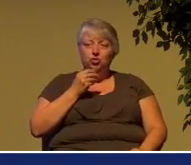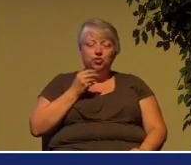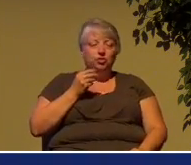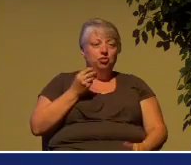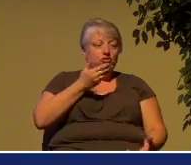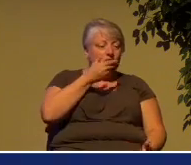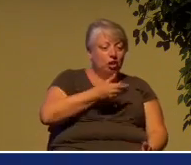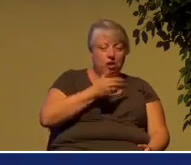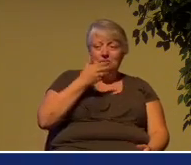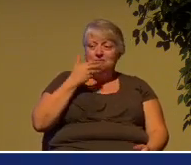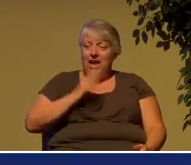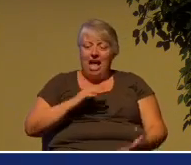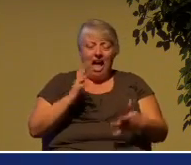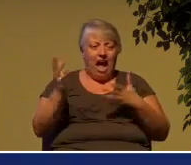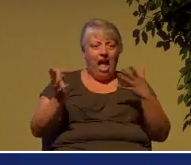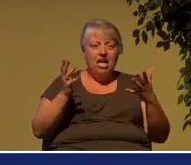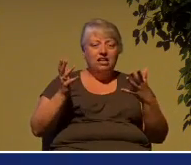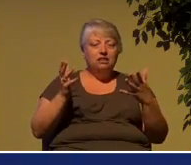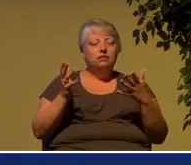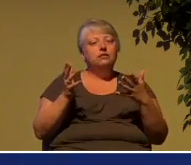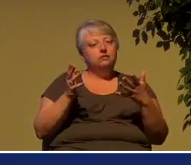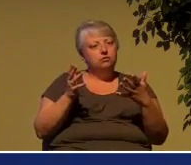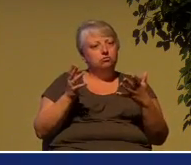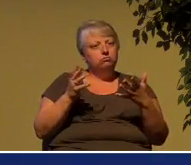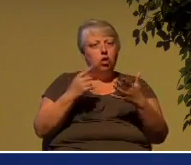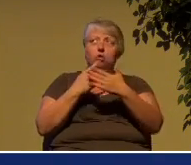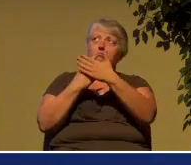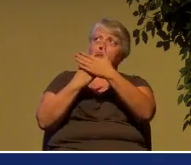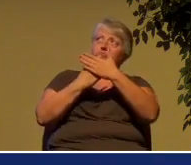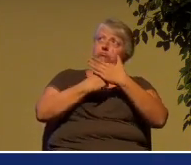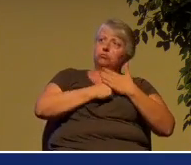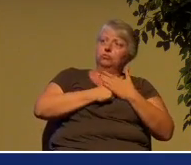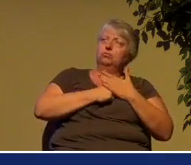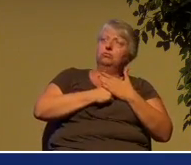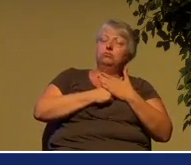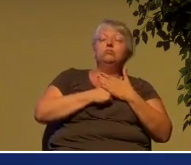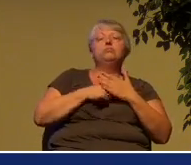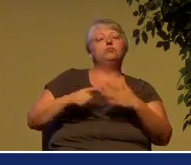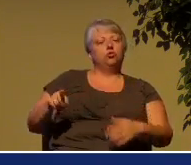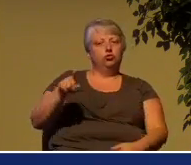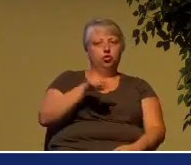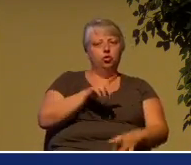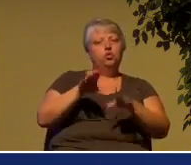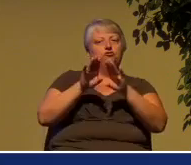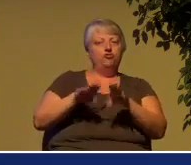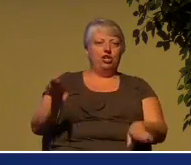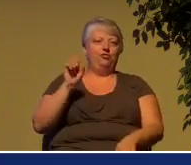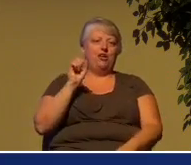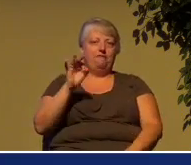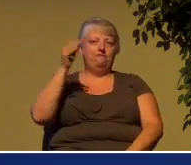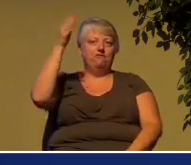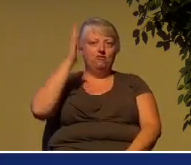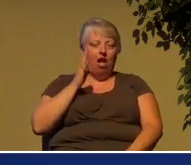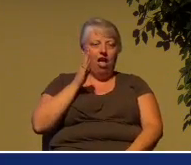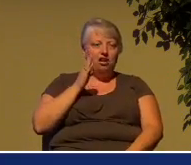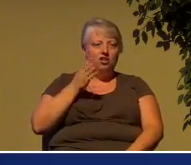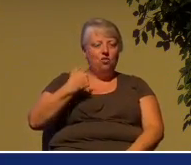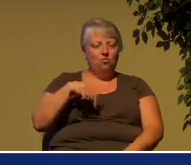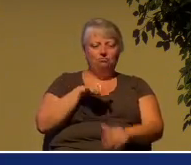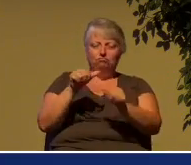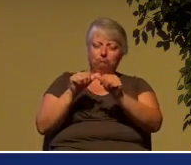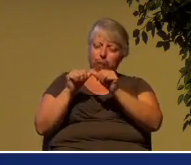and you are an heir of God's kingdom. We're going to spend eternity worshiping God for his